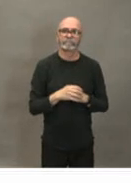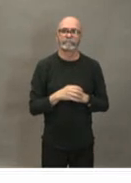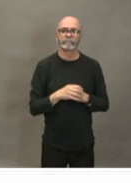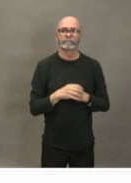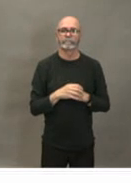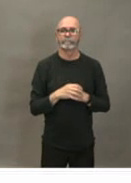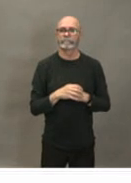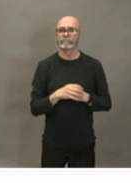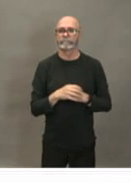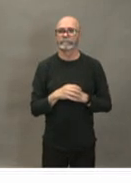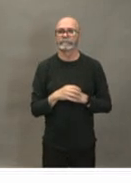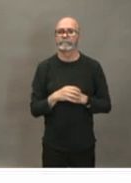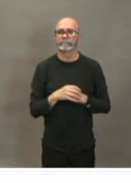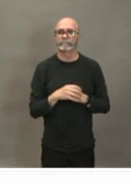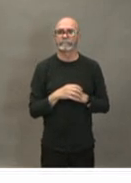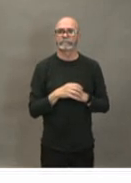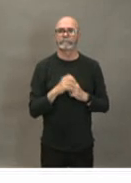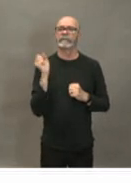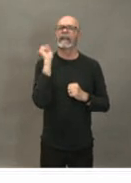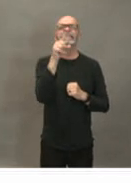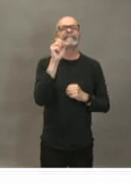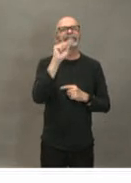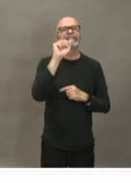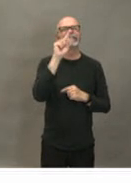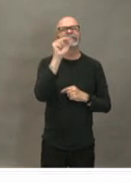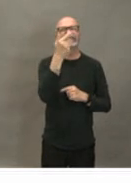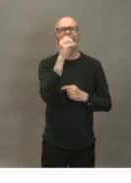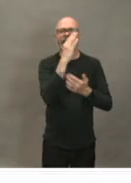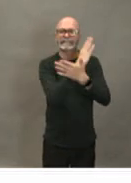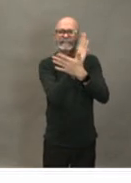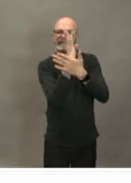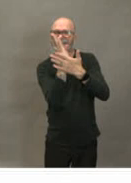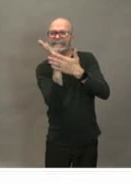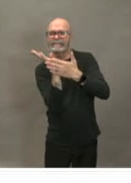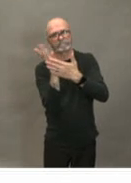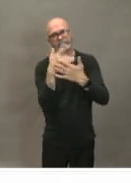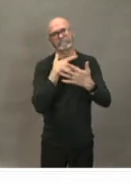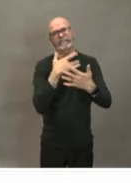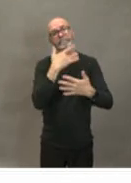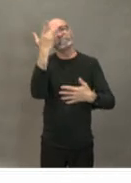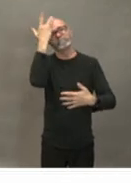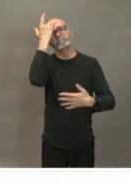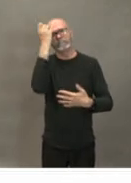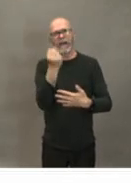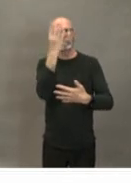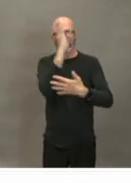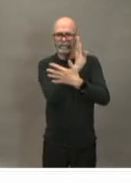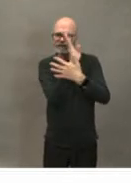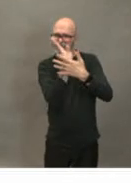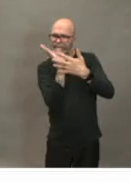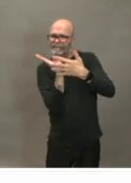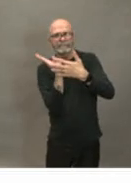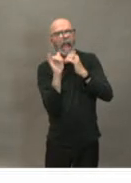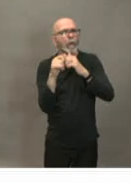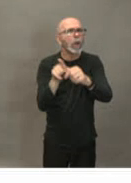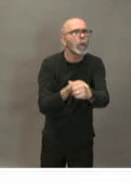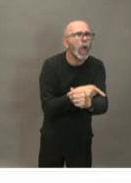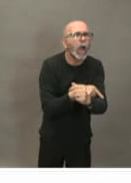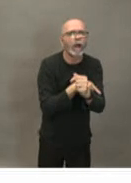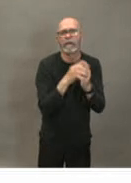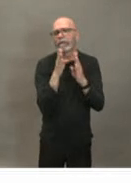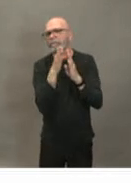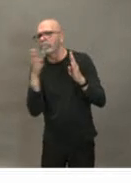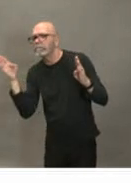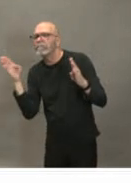they think that they might be sick with this what what's the timeline what does it look like what what do people expect if they are coming to the